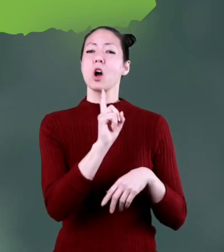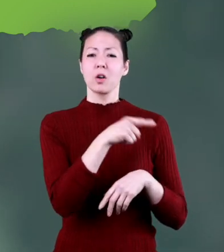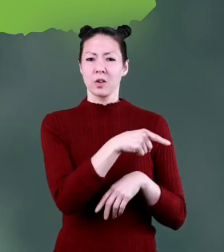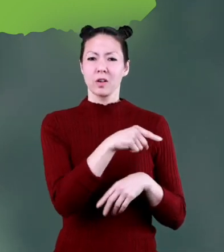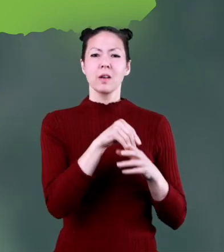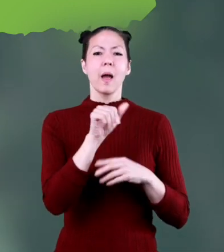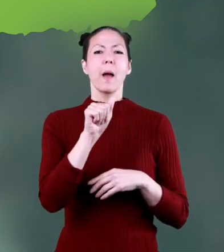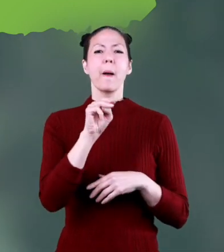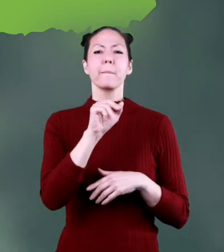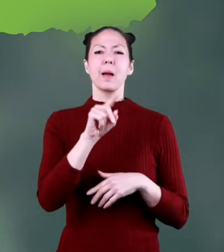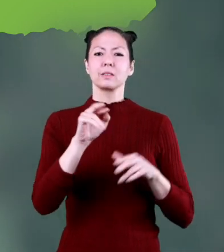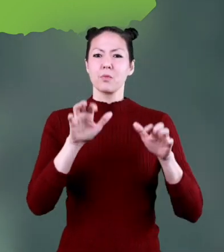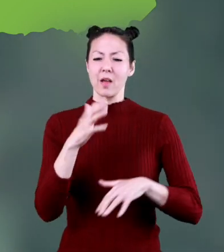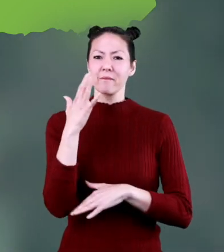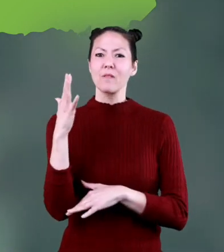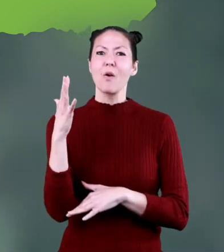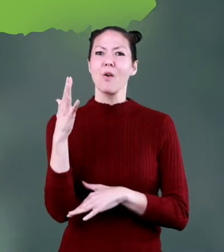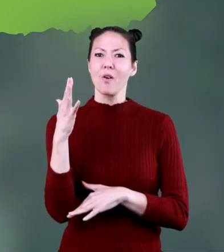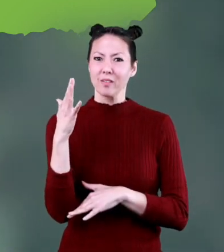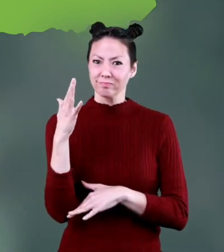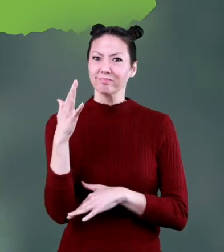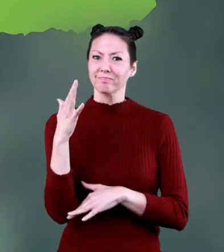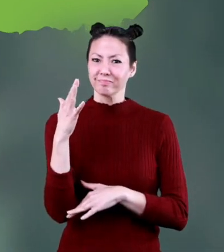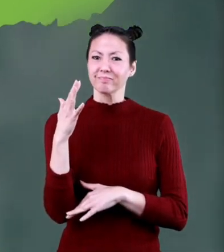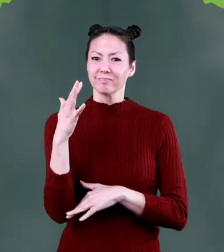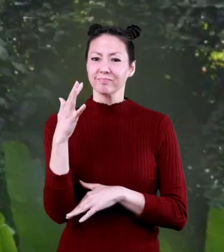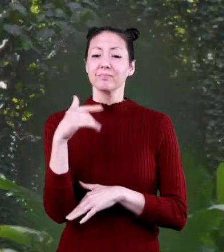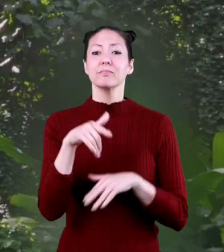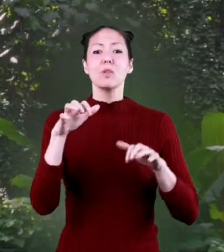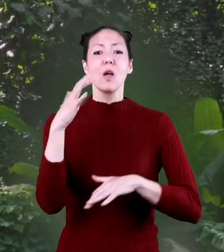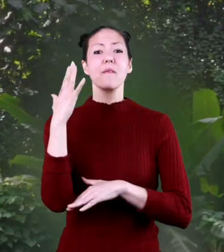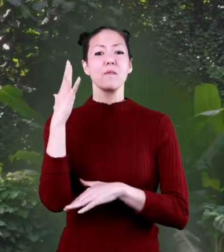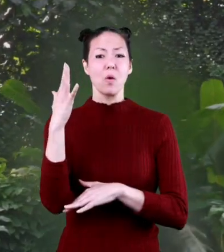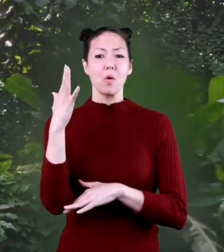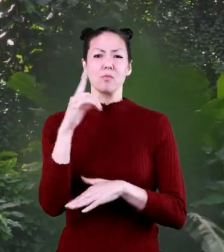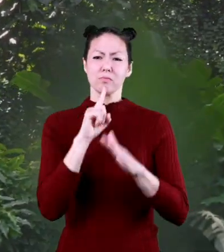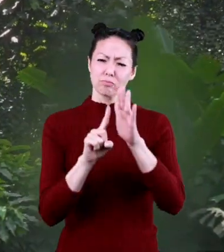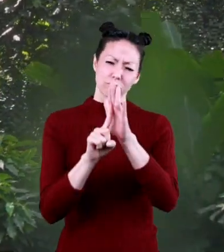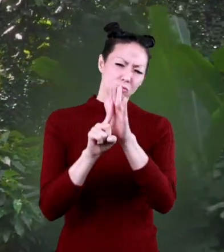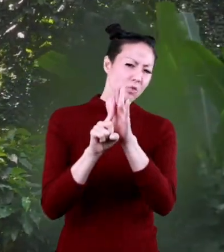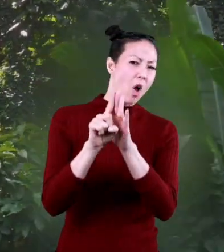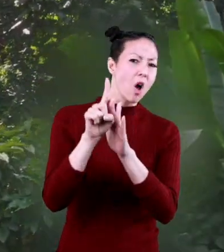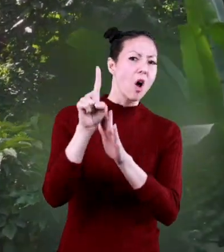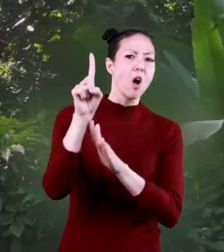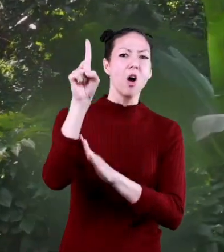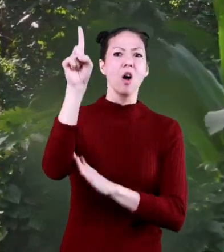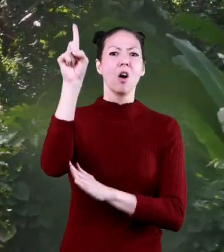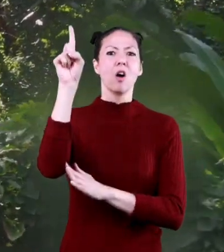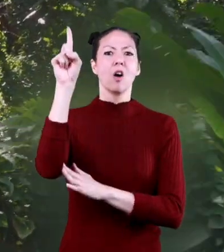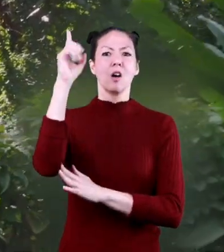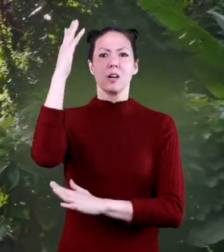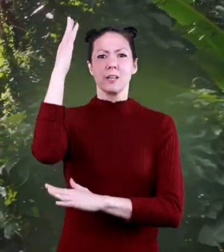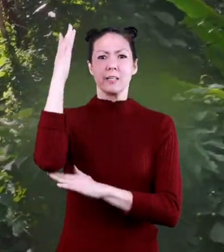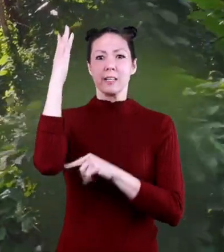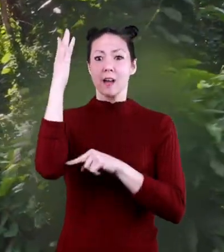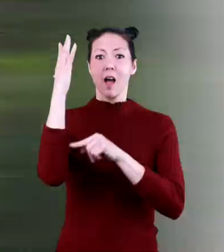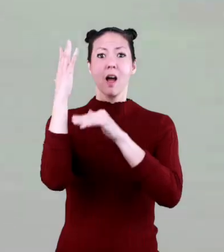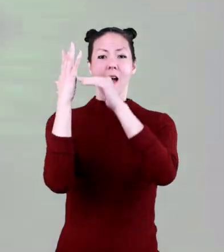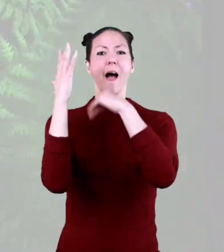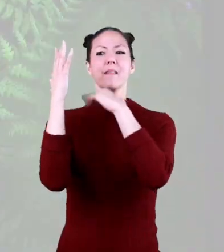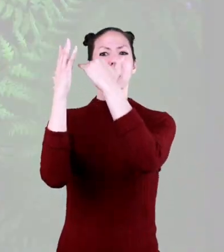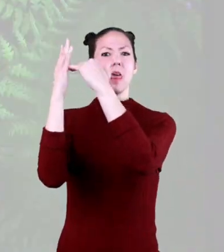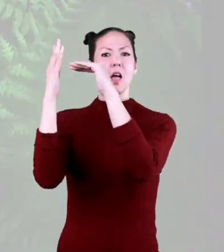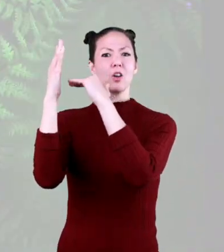produced in the Amazon rainforest. Because rainforests are so tall and dense,